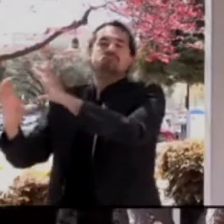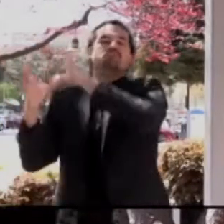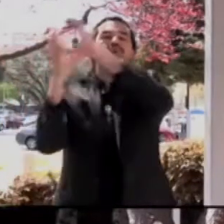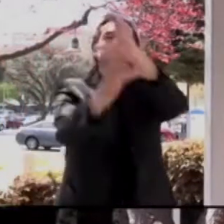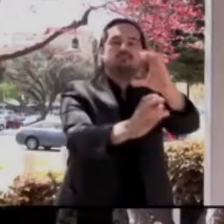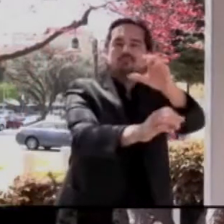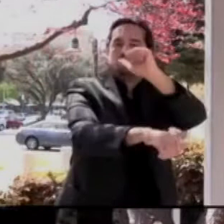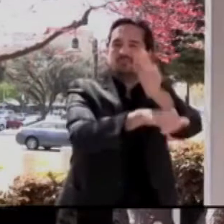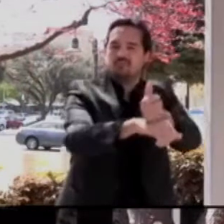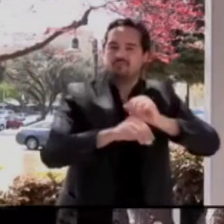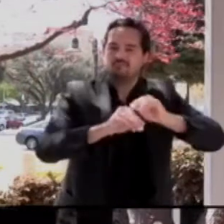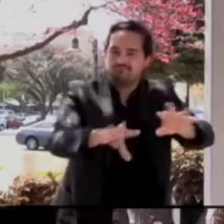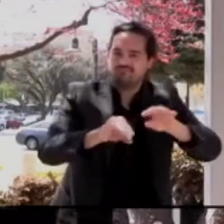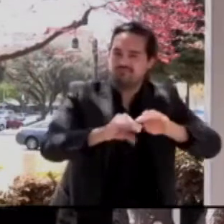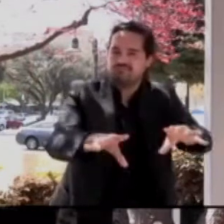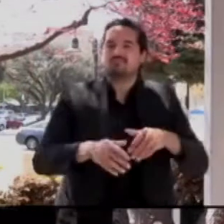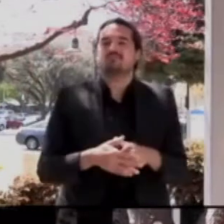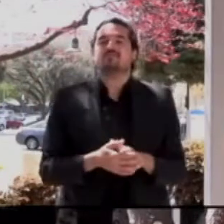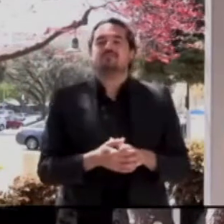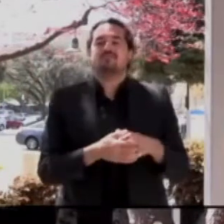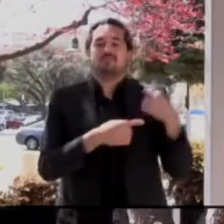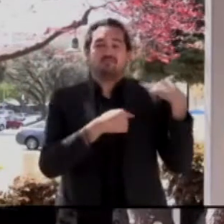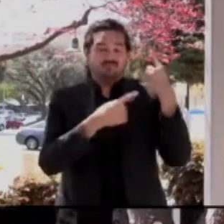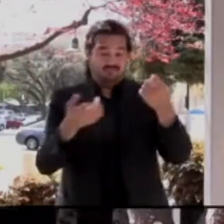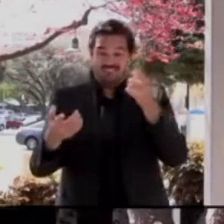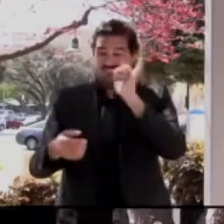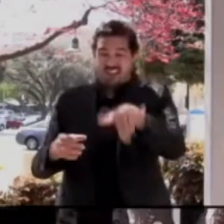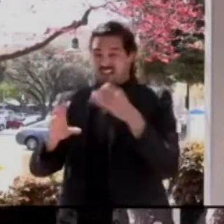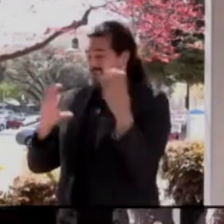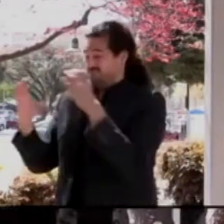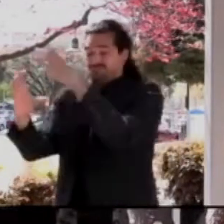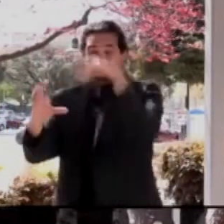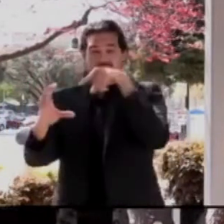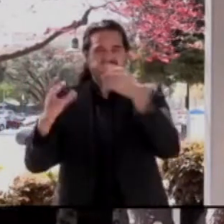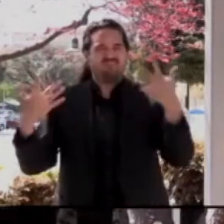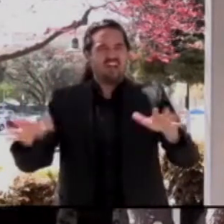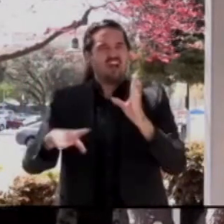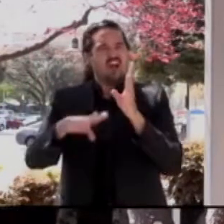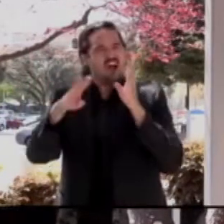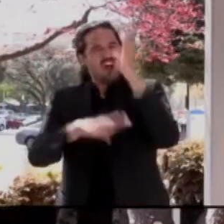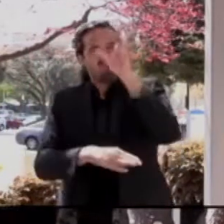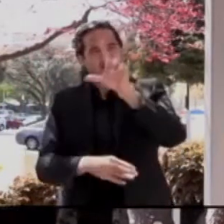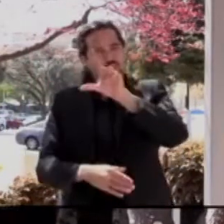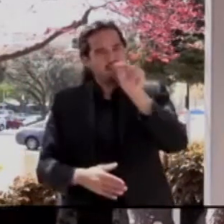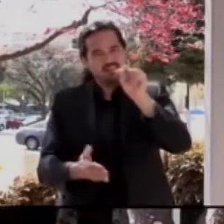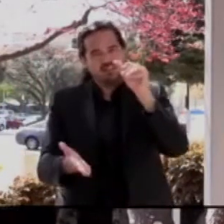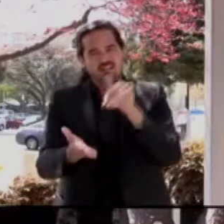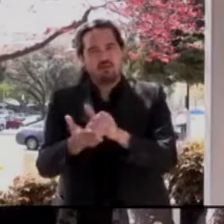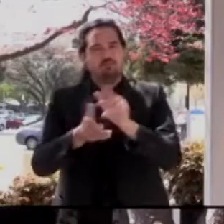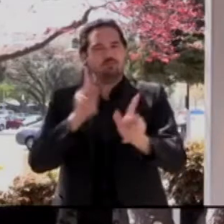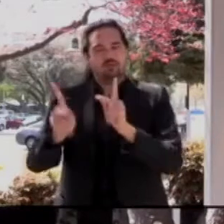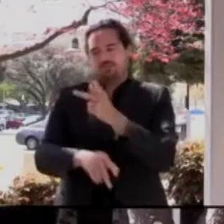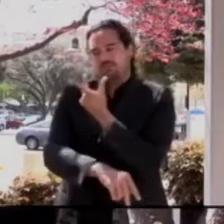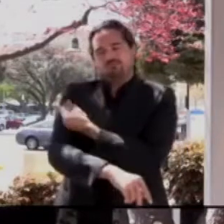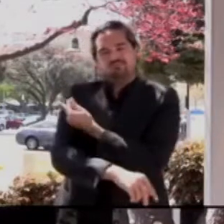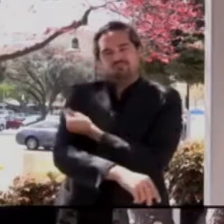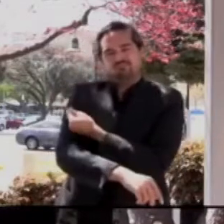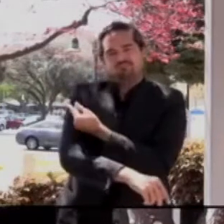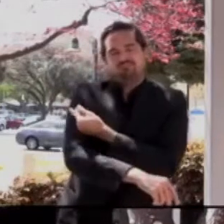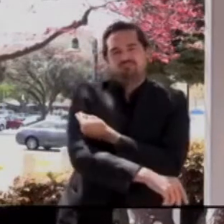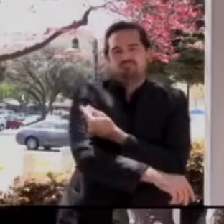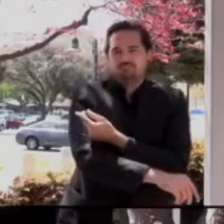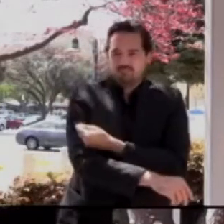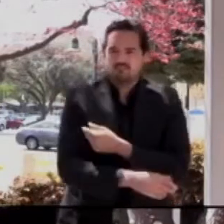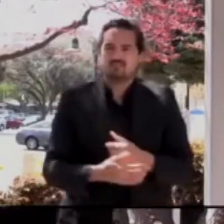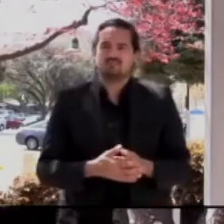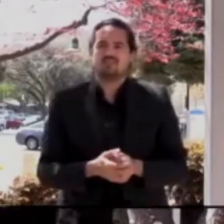we've delivered more than 20,000 doses through our mobile vaccine program. Language accessibility is baked into every part of